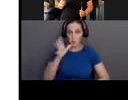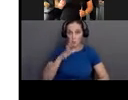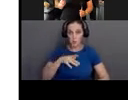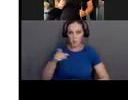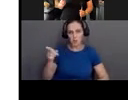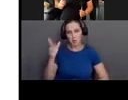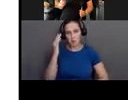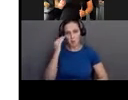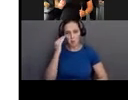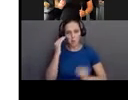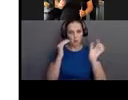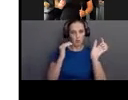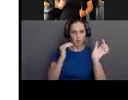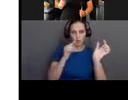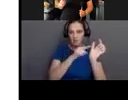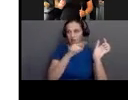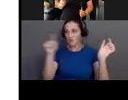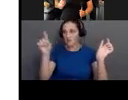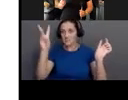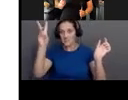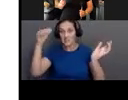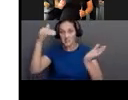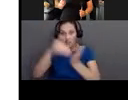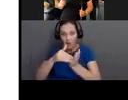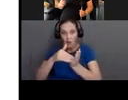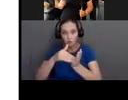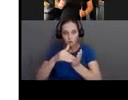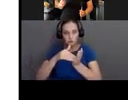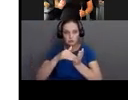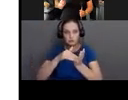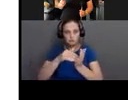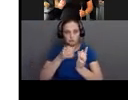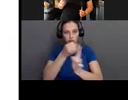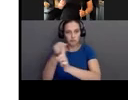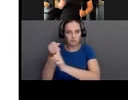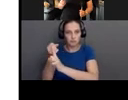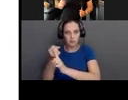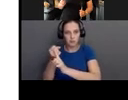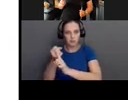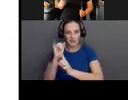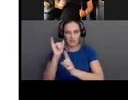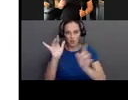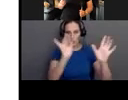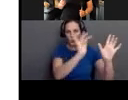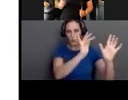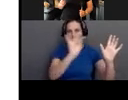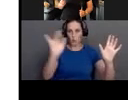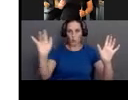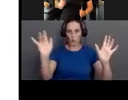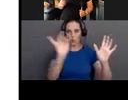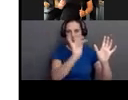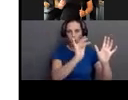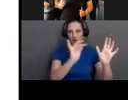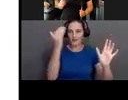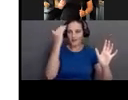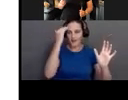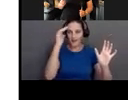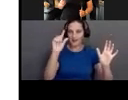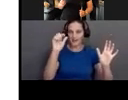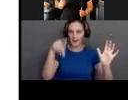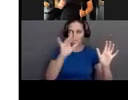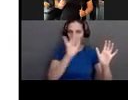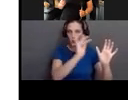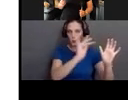every year caused by CMD. So, we call that the knowledge gap. Women don't know about this, even though it is extremely a common